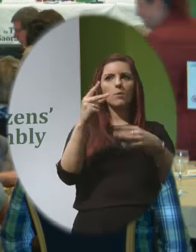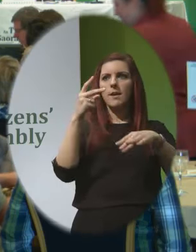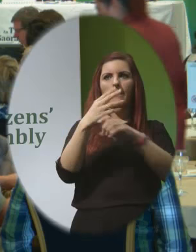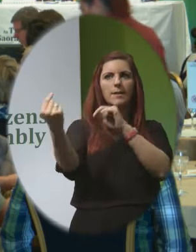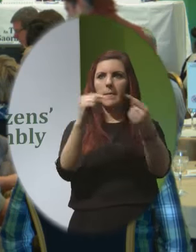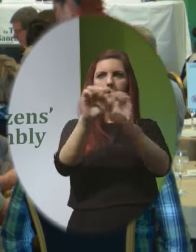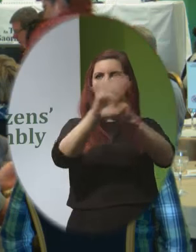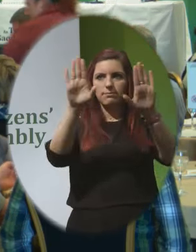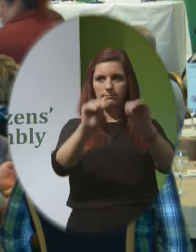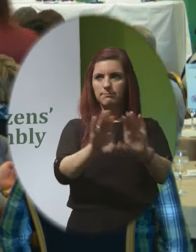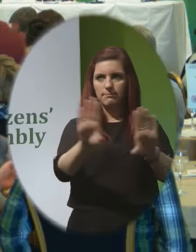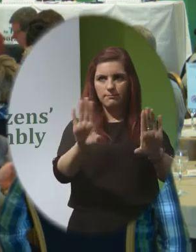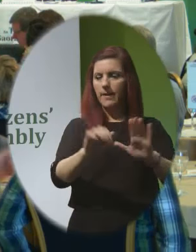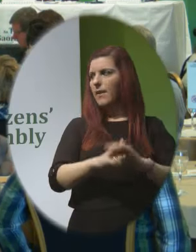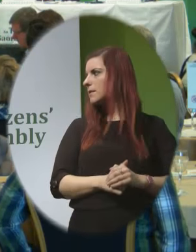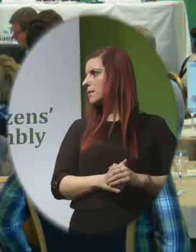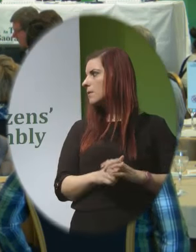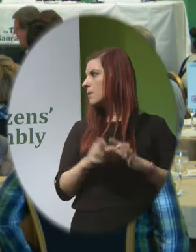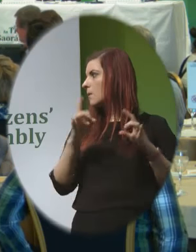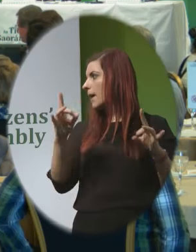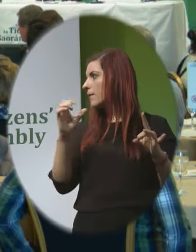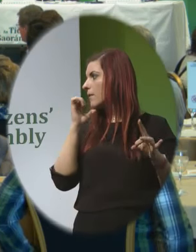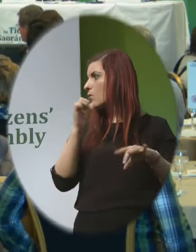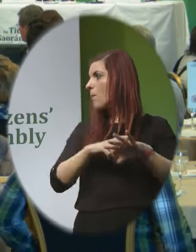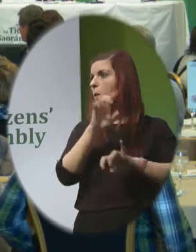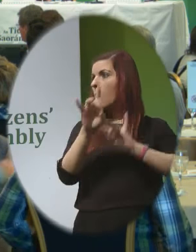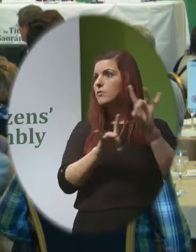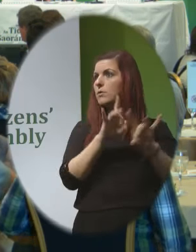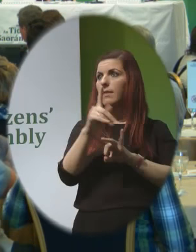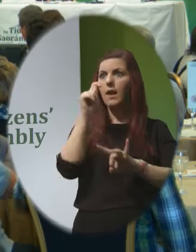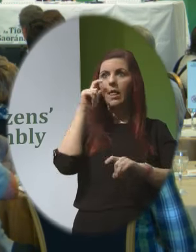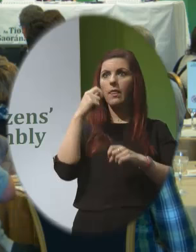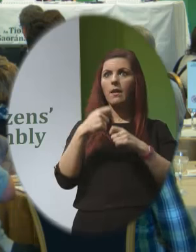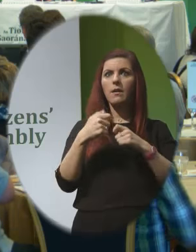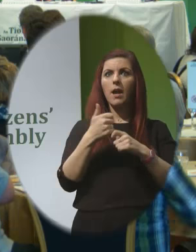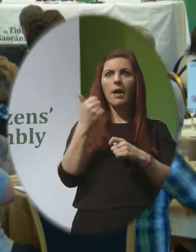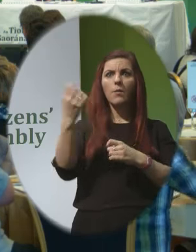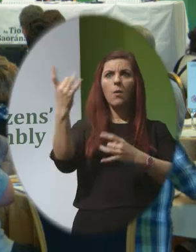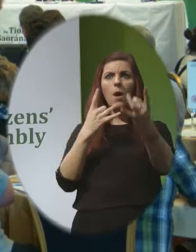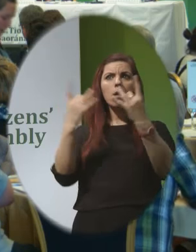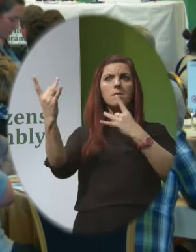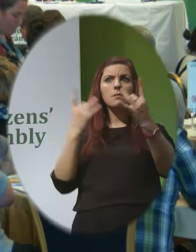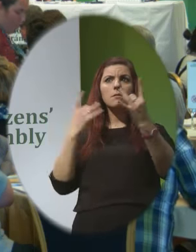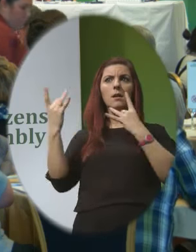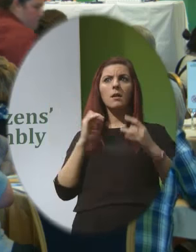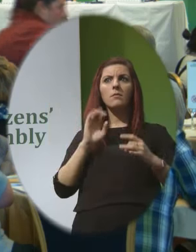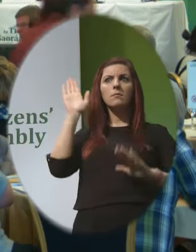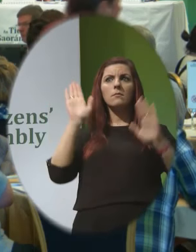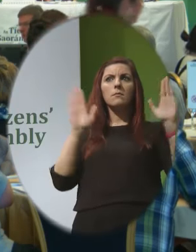Have we another five minutes? Yeah, does anybody want to ask any other question?